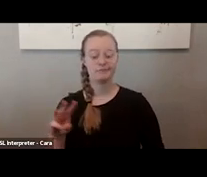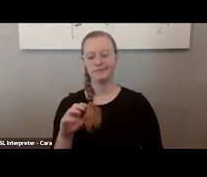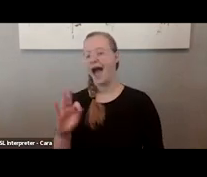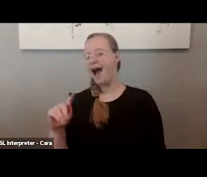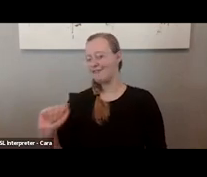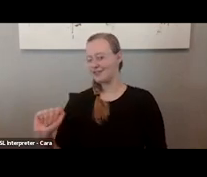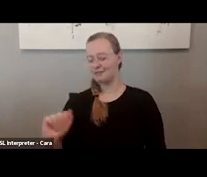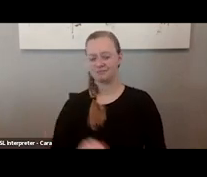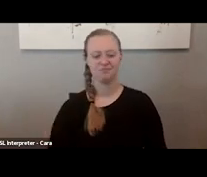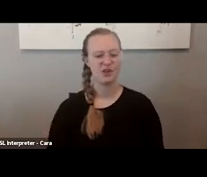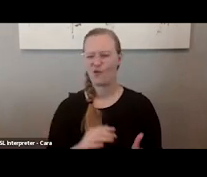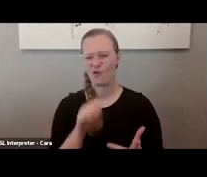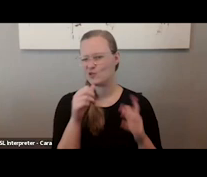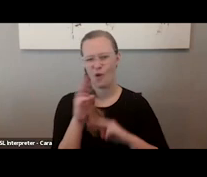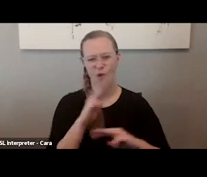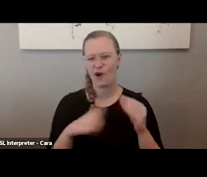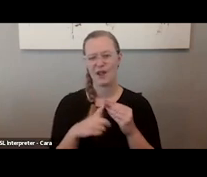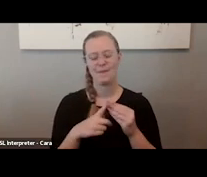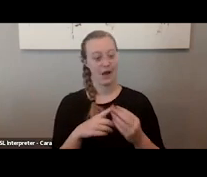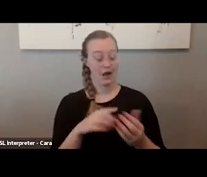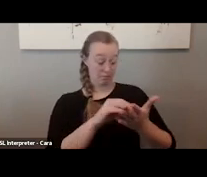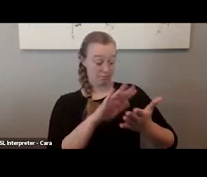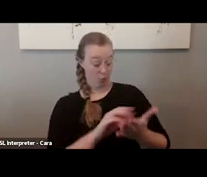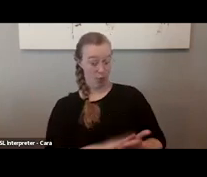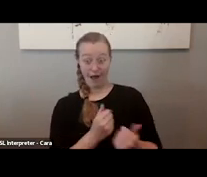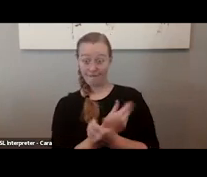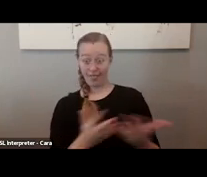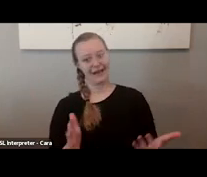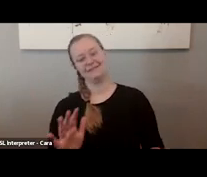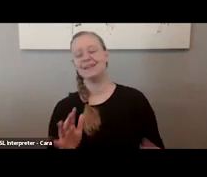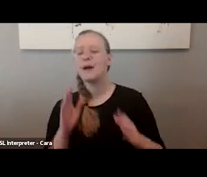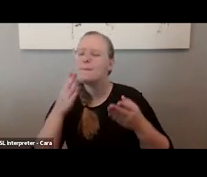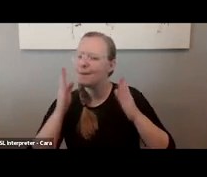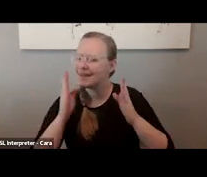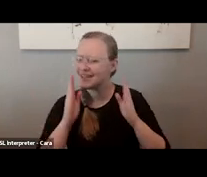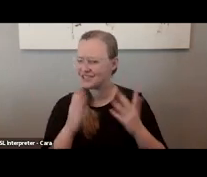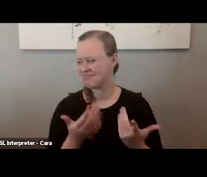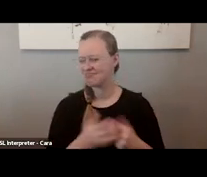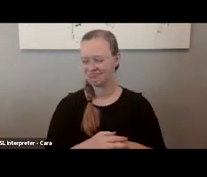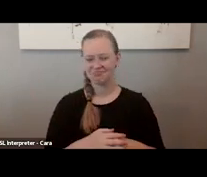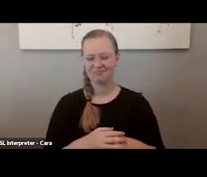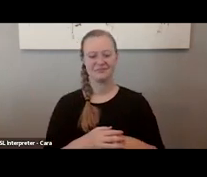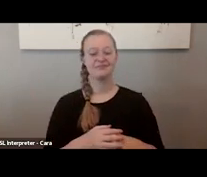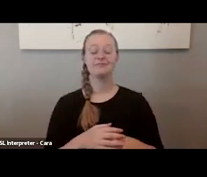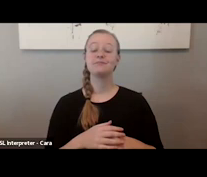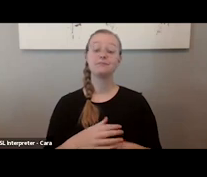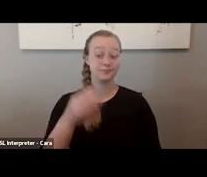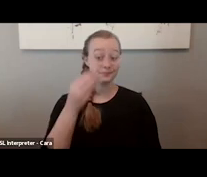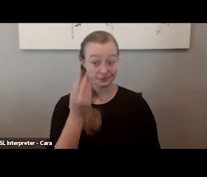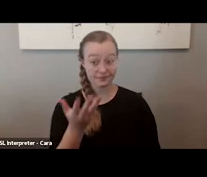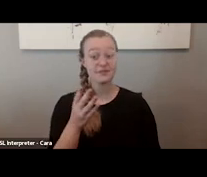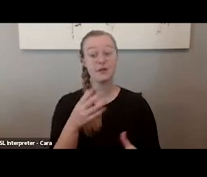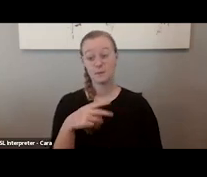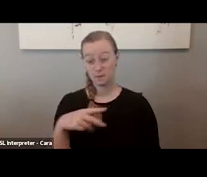so no need to worry about capturing everything in your notes, but still pay attention, please. Please note that this presentation